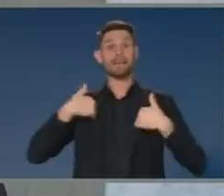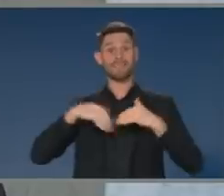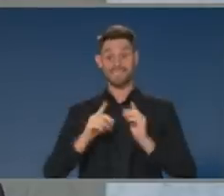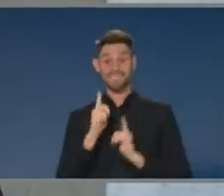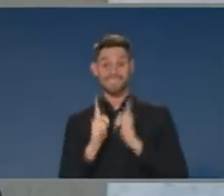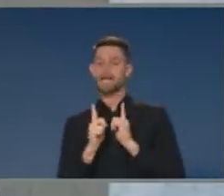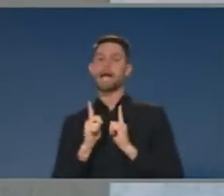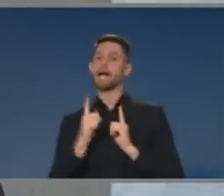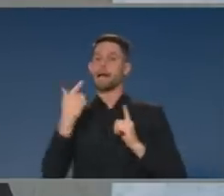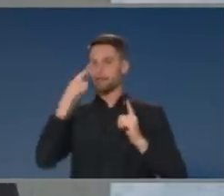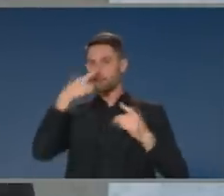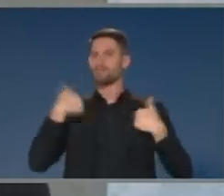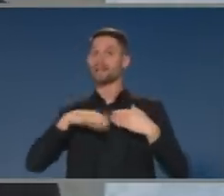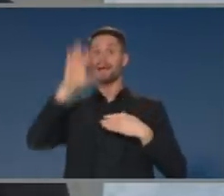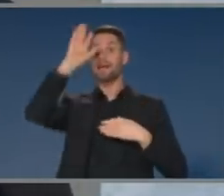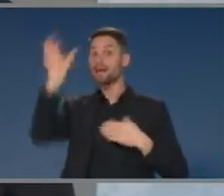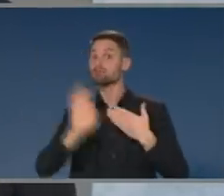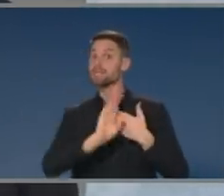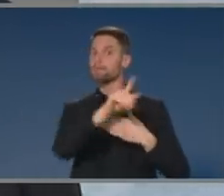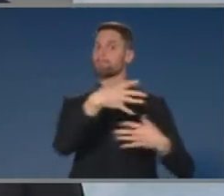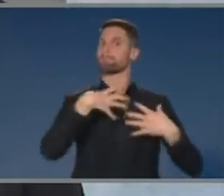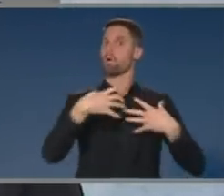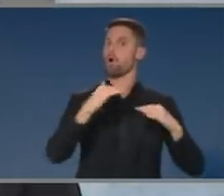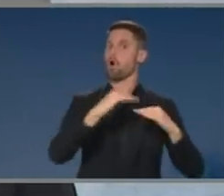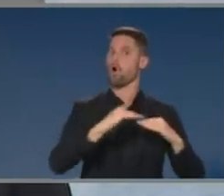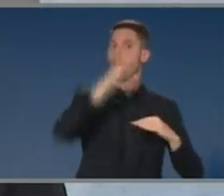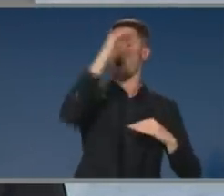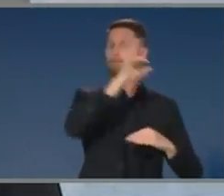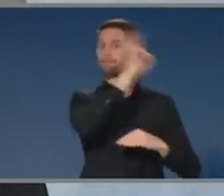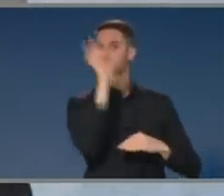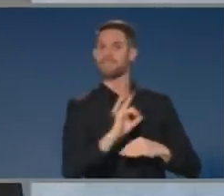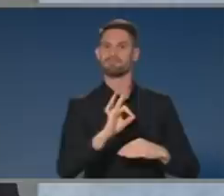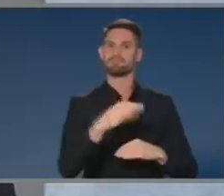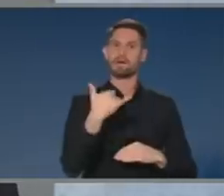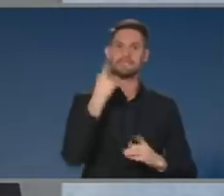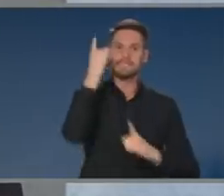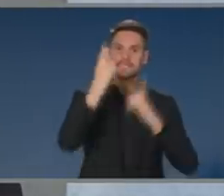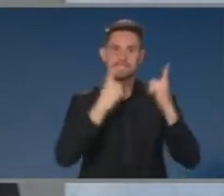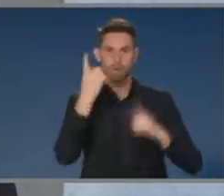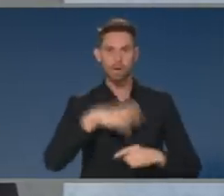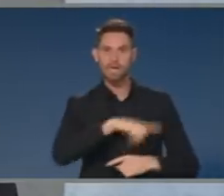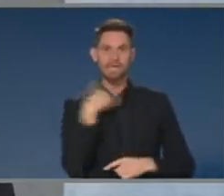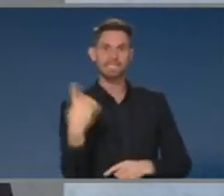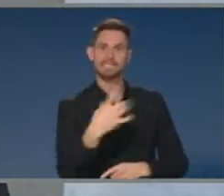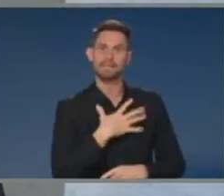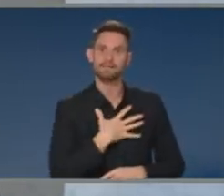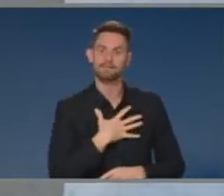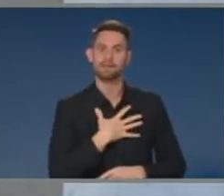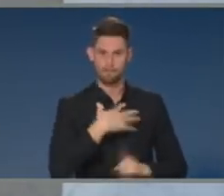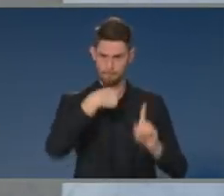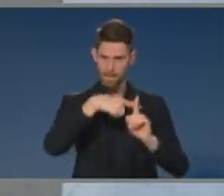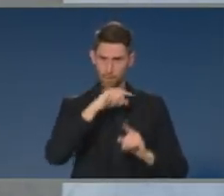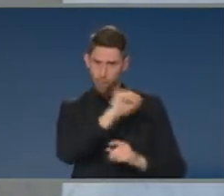of suicide, higher risk. And in fact, there have been warnings that they will be the most impacted in the coming years. Was there any